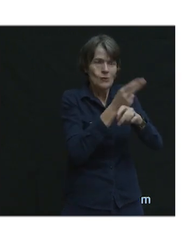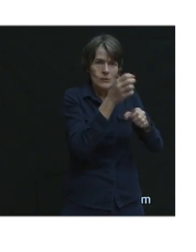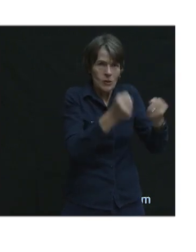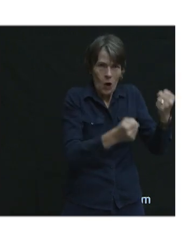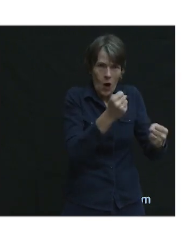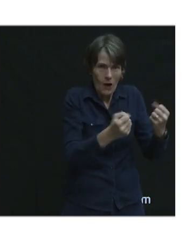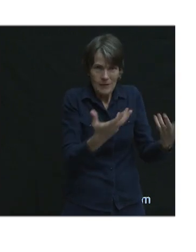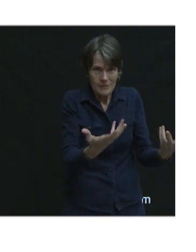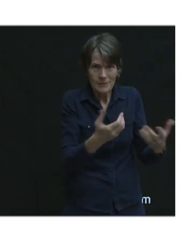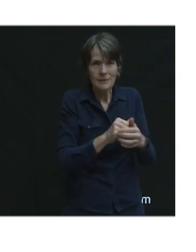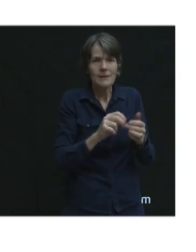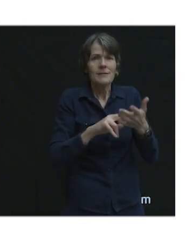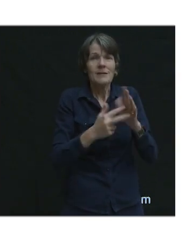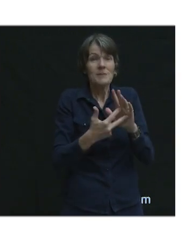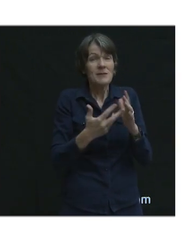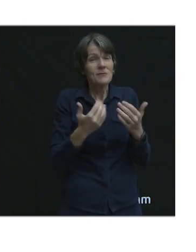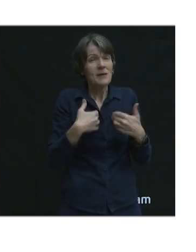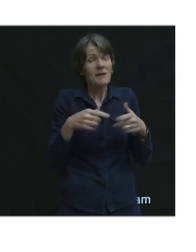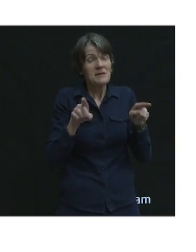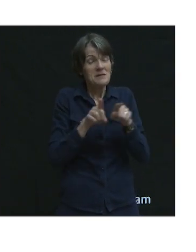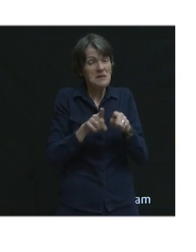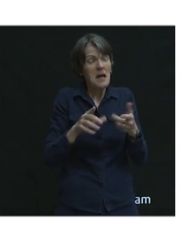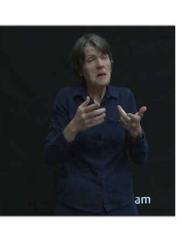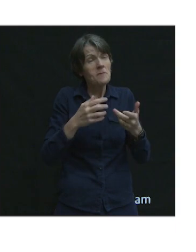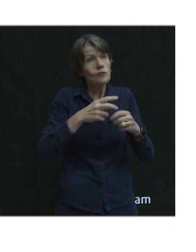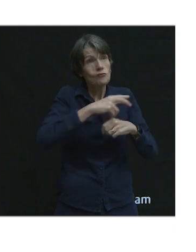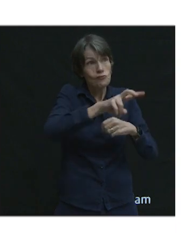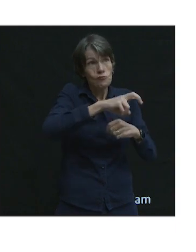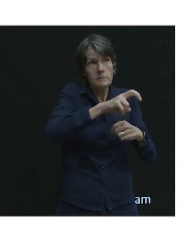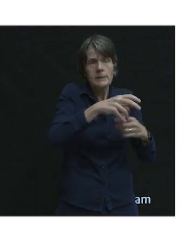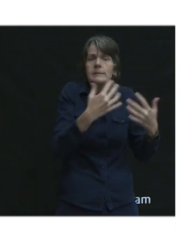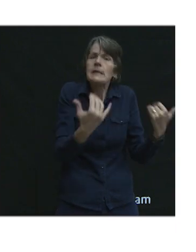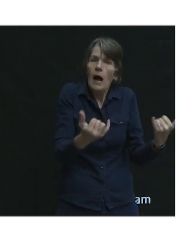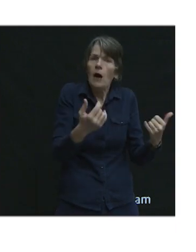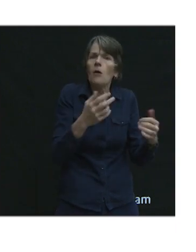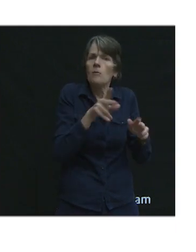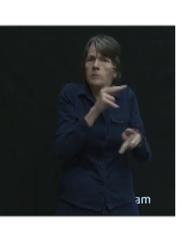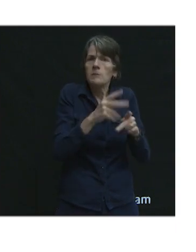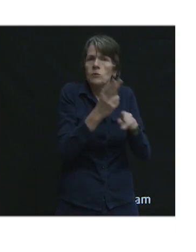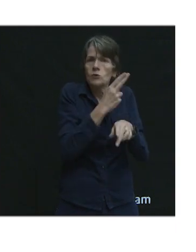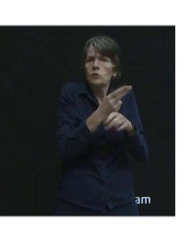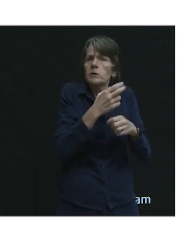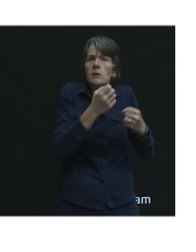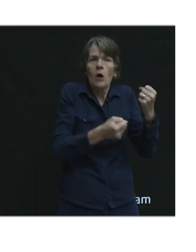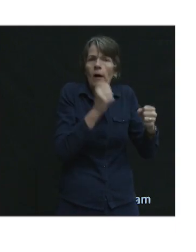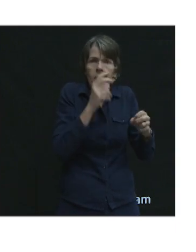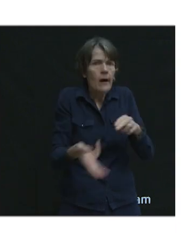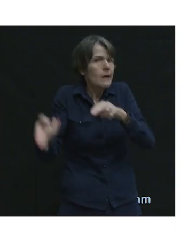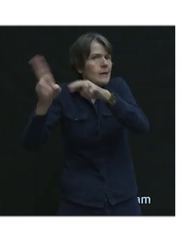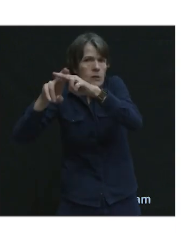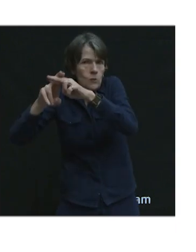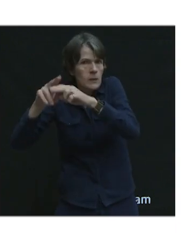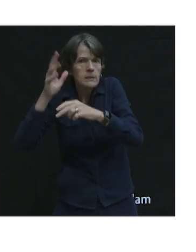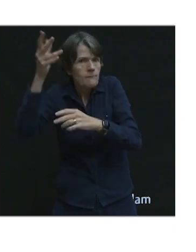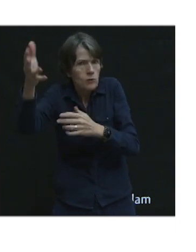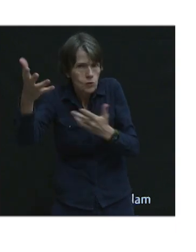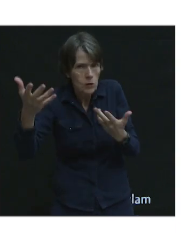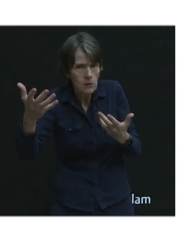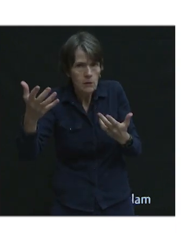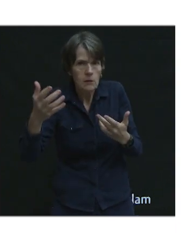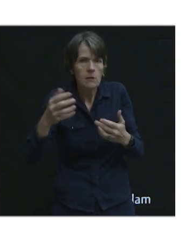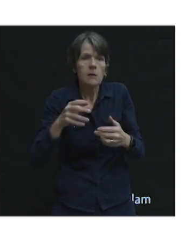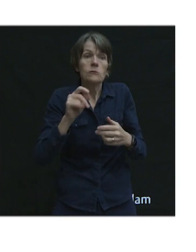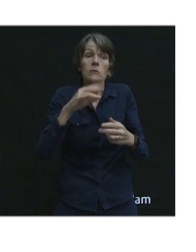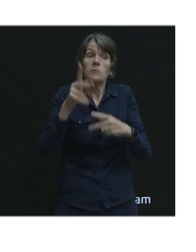numbers of trips by motor vehicles as we have right now. So that's the same number of cars moving around even as people